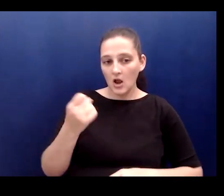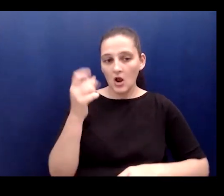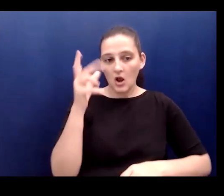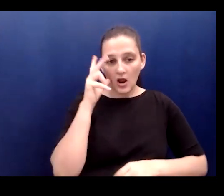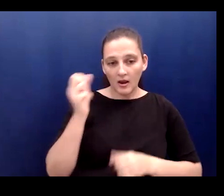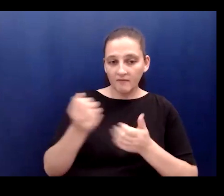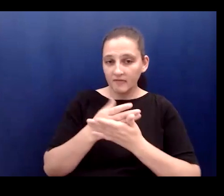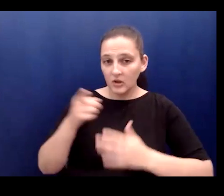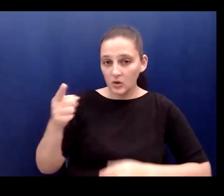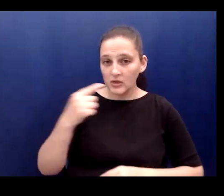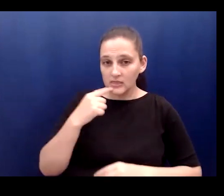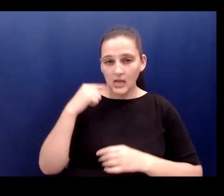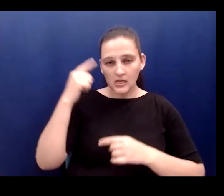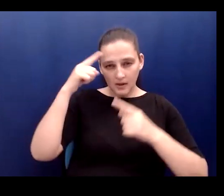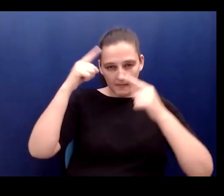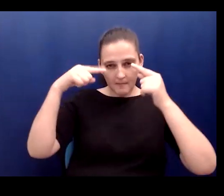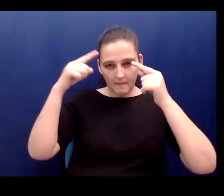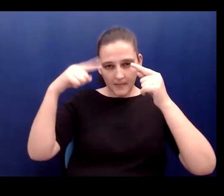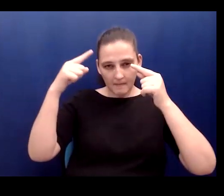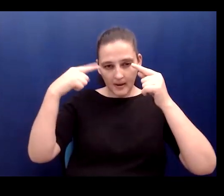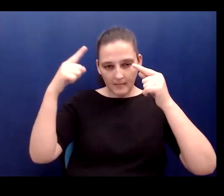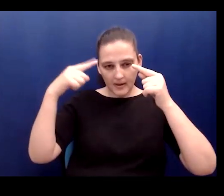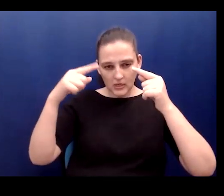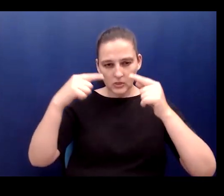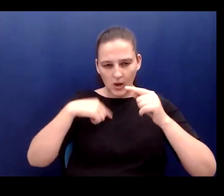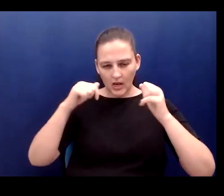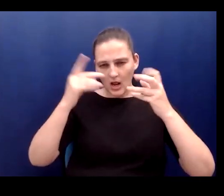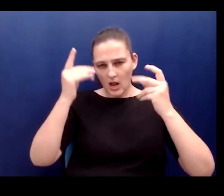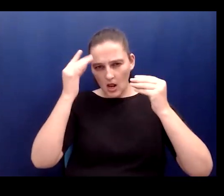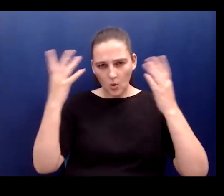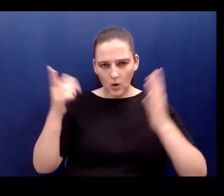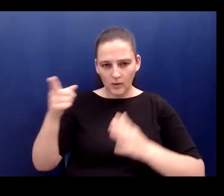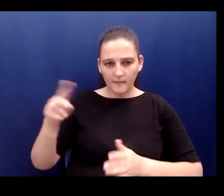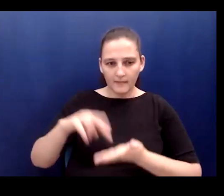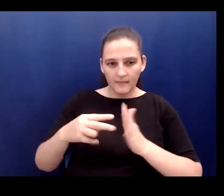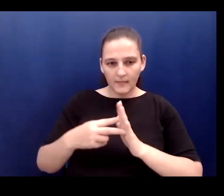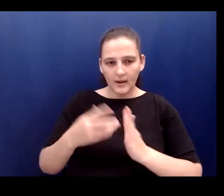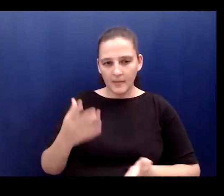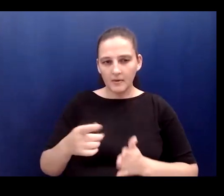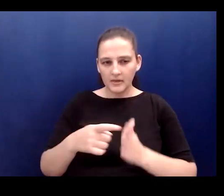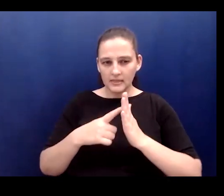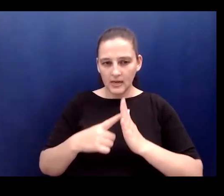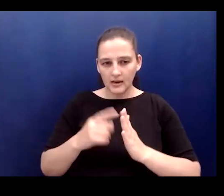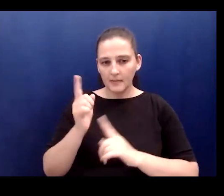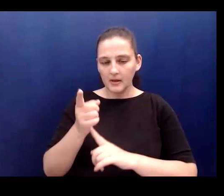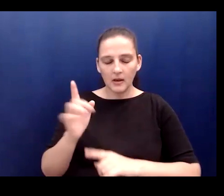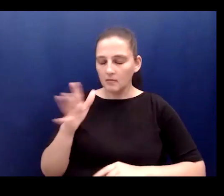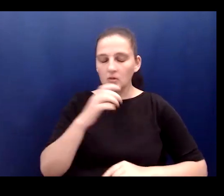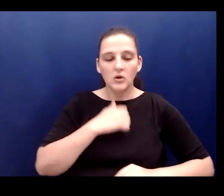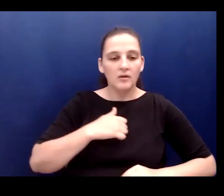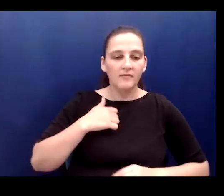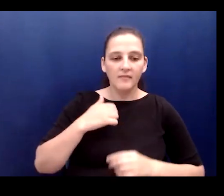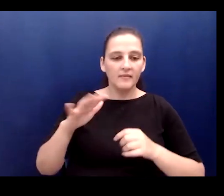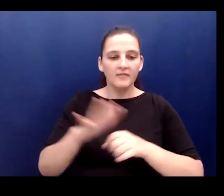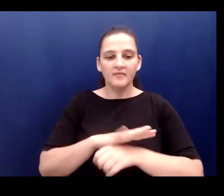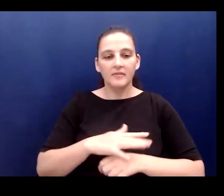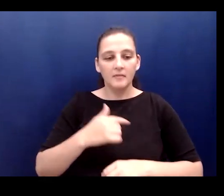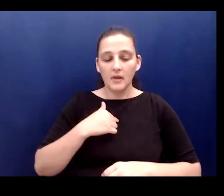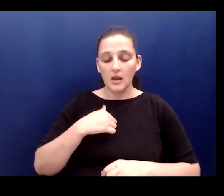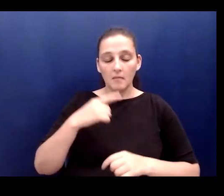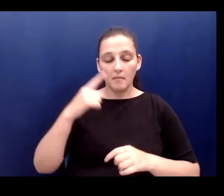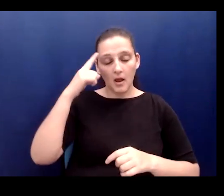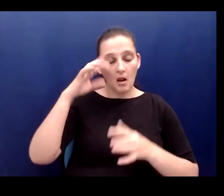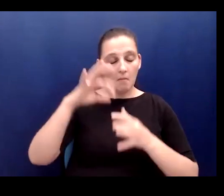brain so that I can actually process what they mean. It might take a moment. Sorry. I completely left my body for a minute there. What did you say?